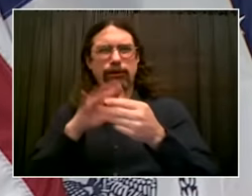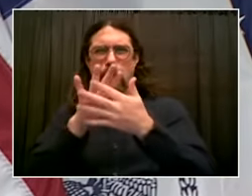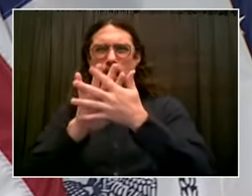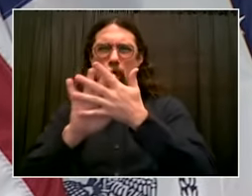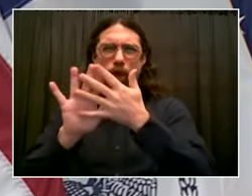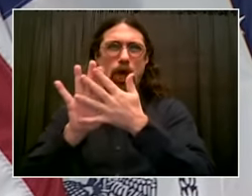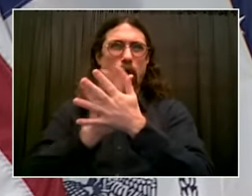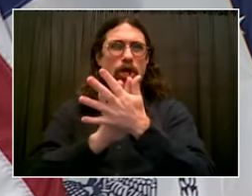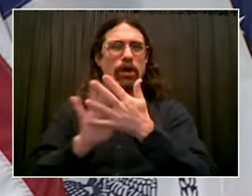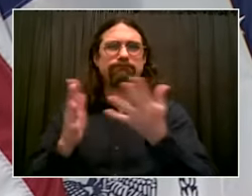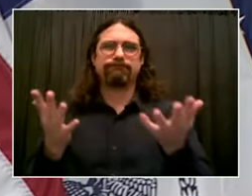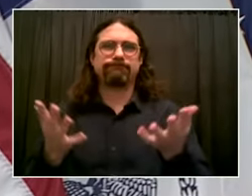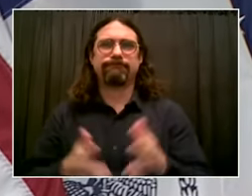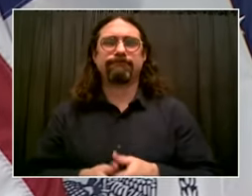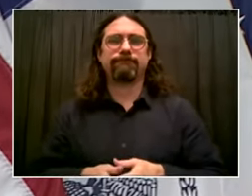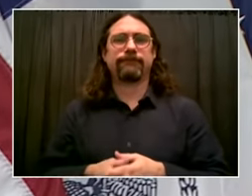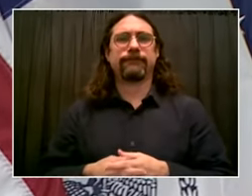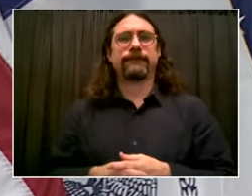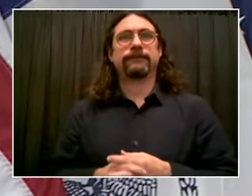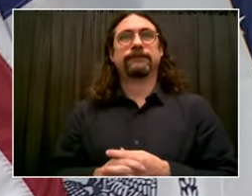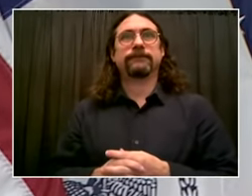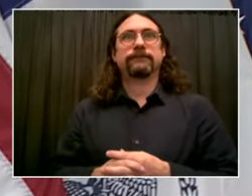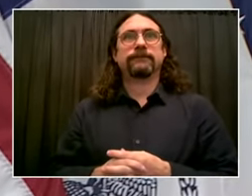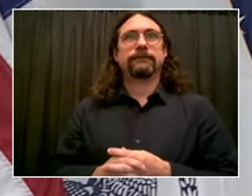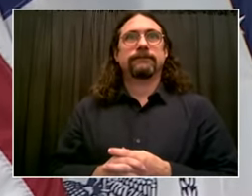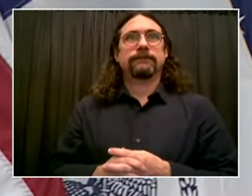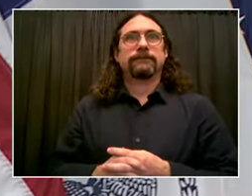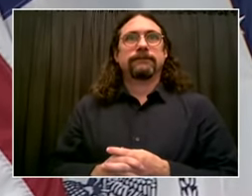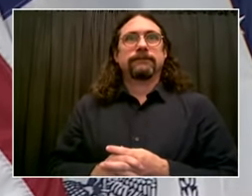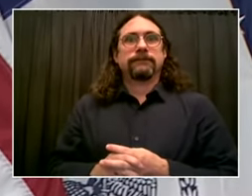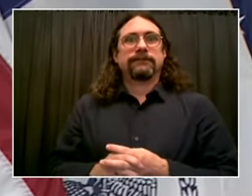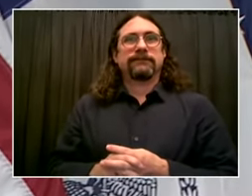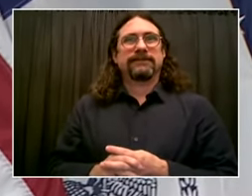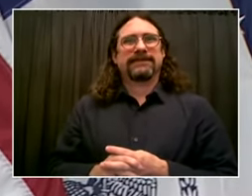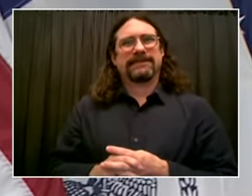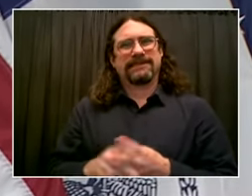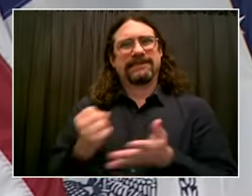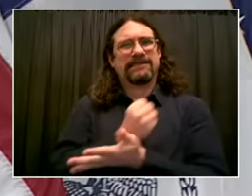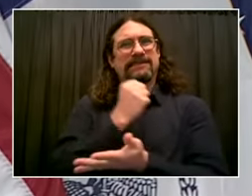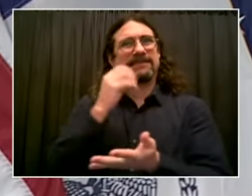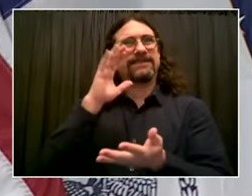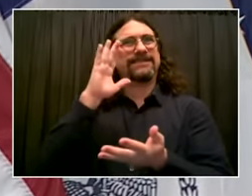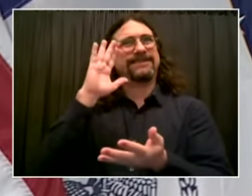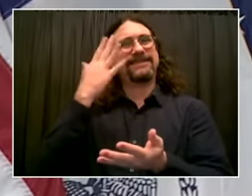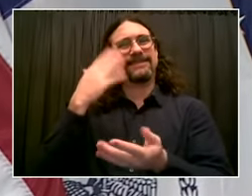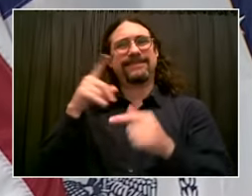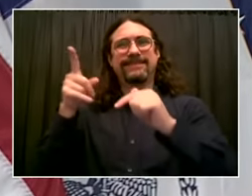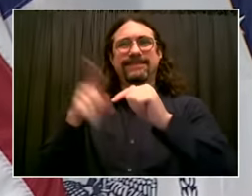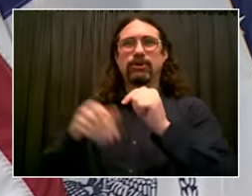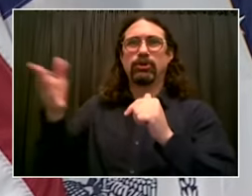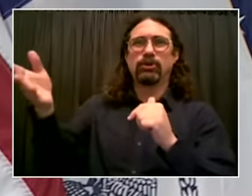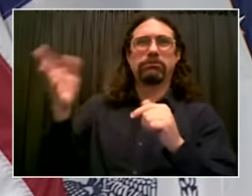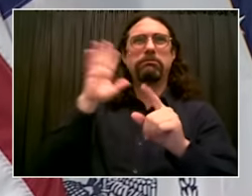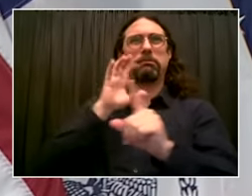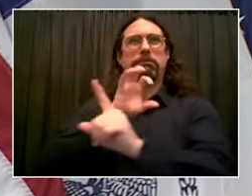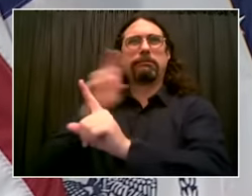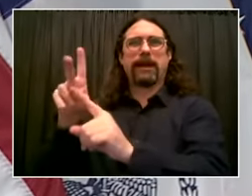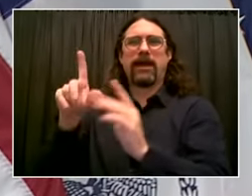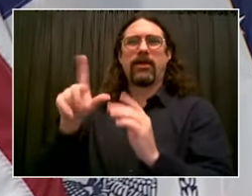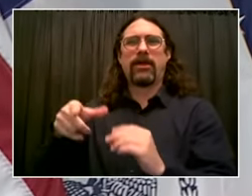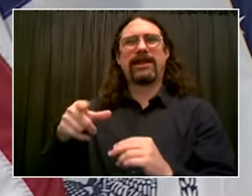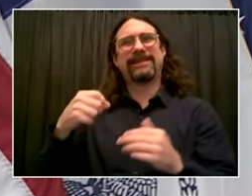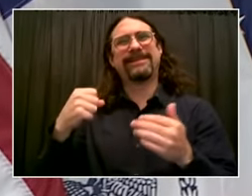Should we move on and come back to Afua? Okay. This happens in our media Q&A too. So we'll come back.